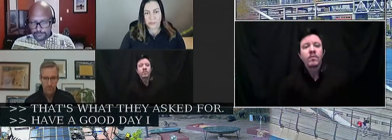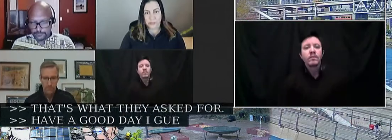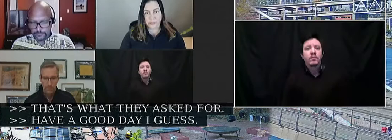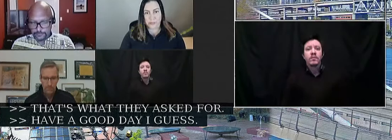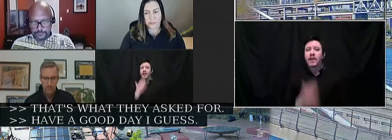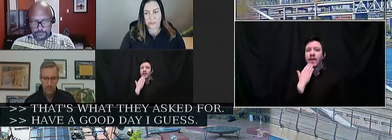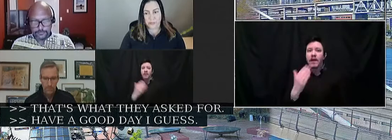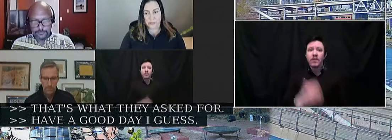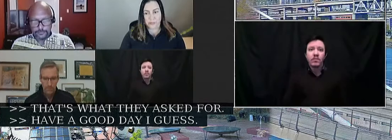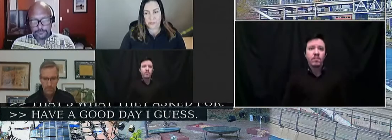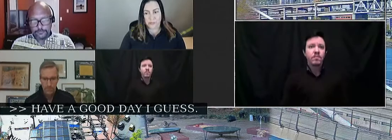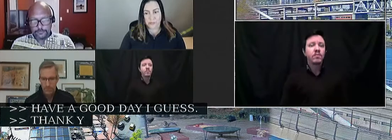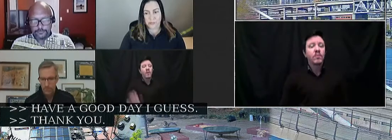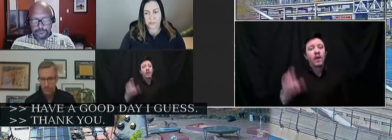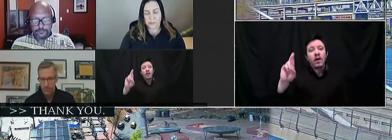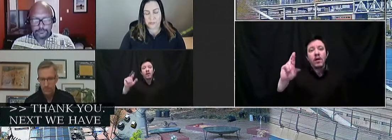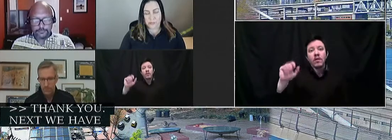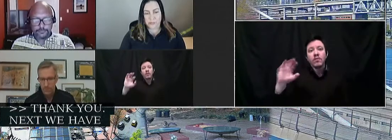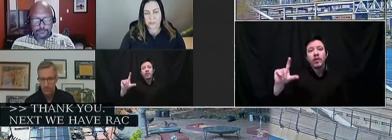Thank you. Next we have Rachel.